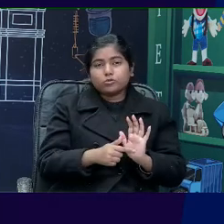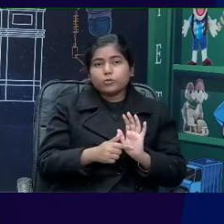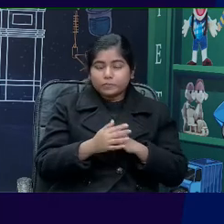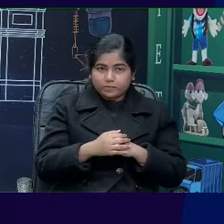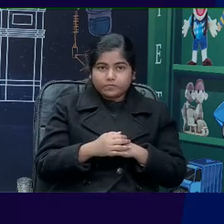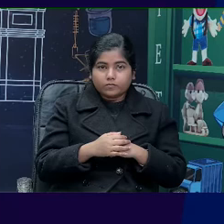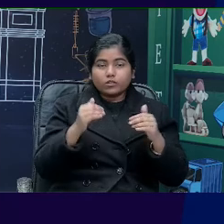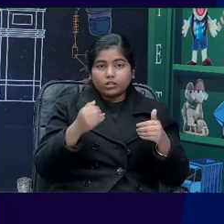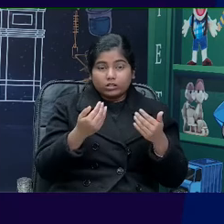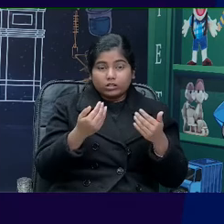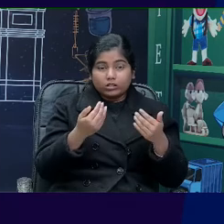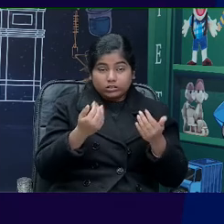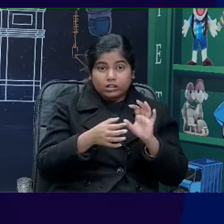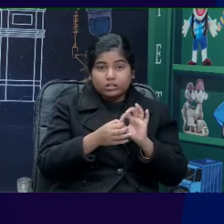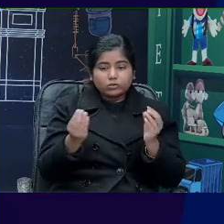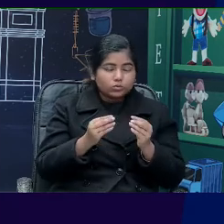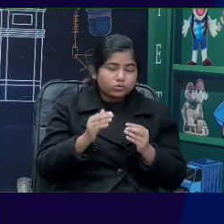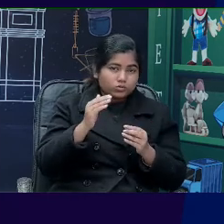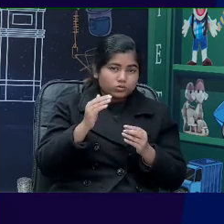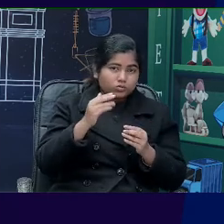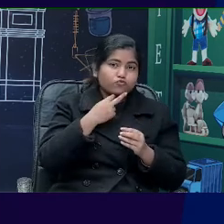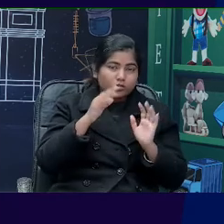So, here are some sounds that I would like to play.